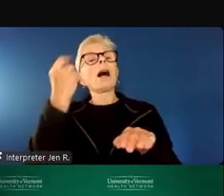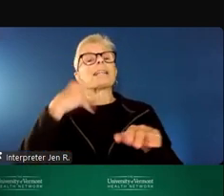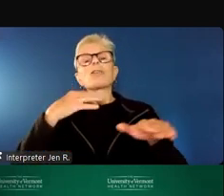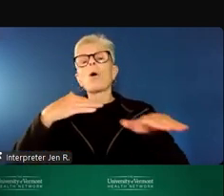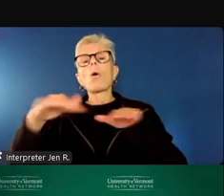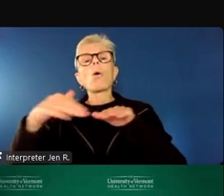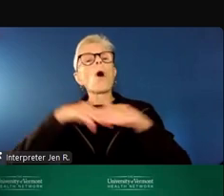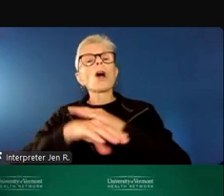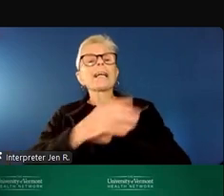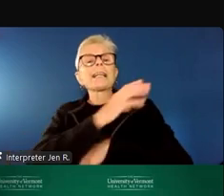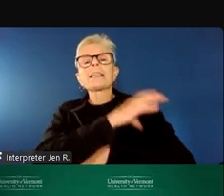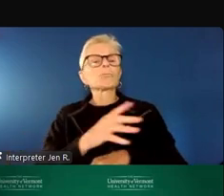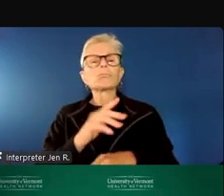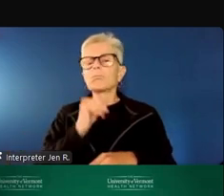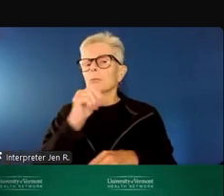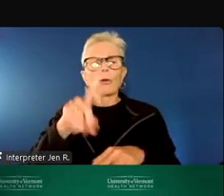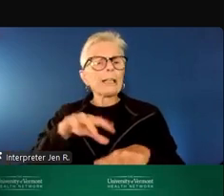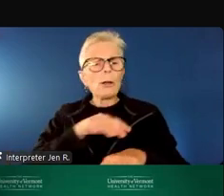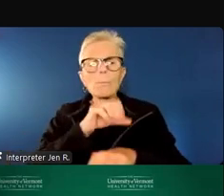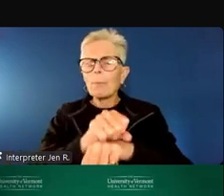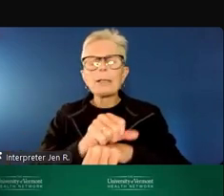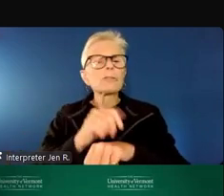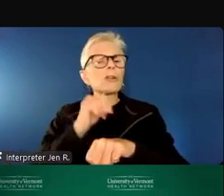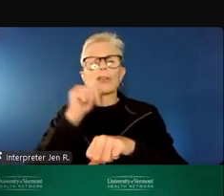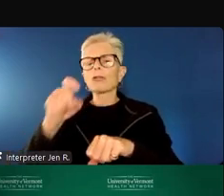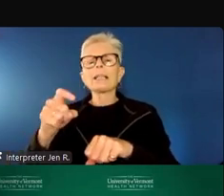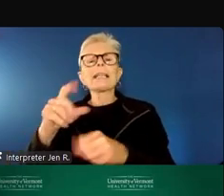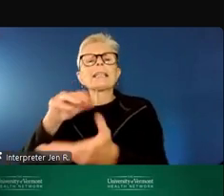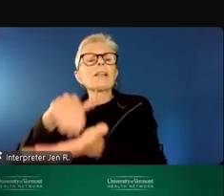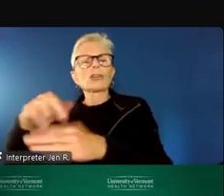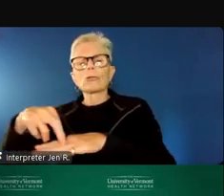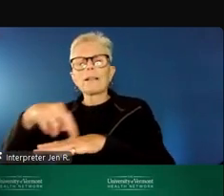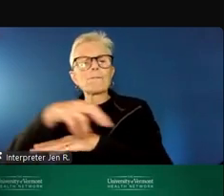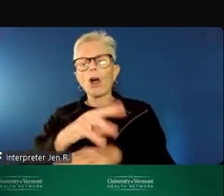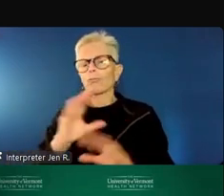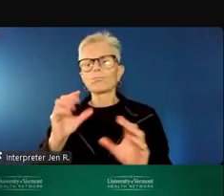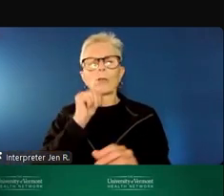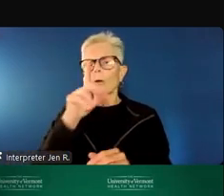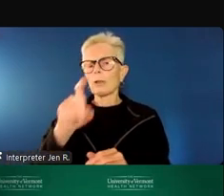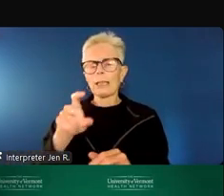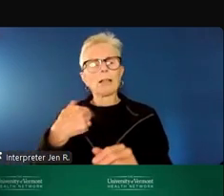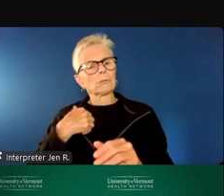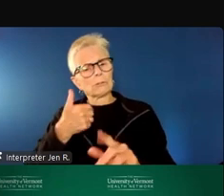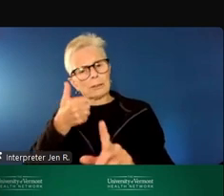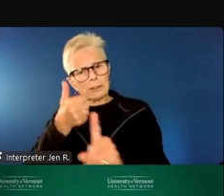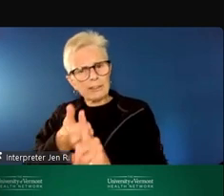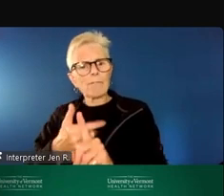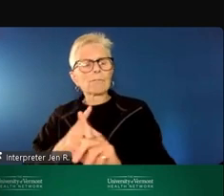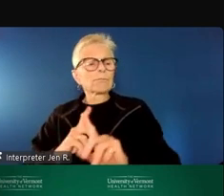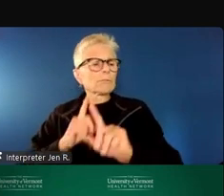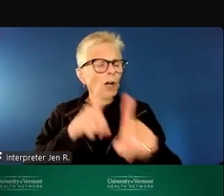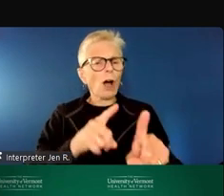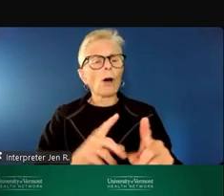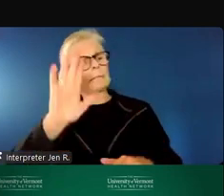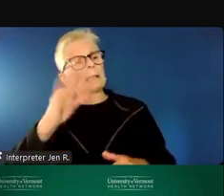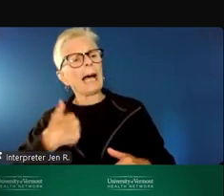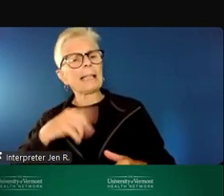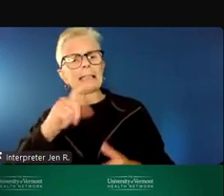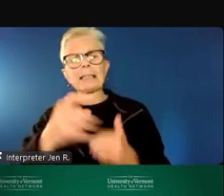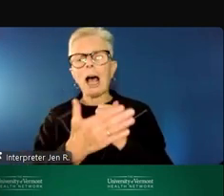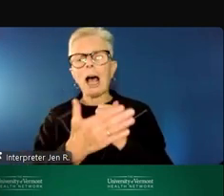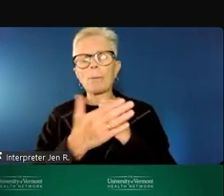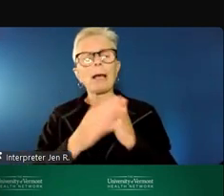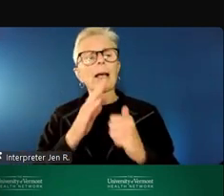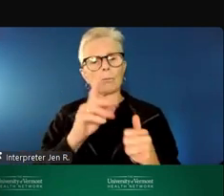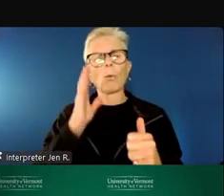don't need an appointment or a referral to receive services. They can simply come and show up and they will be offered the array of services